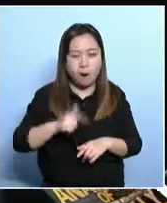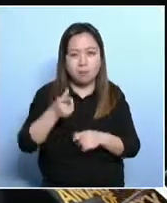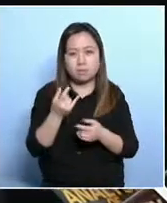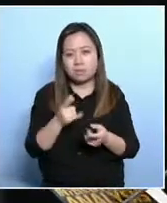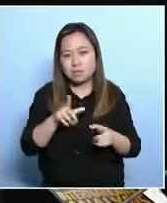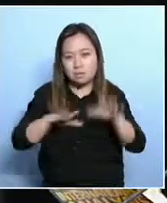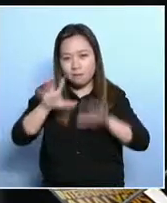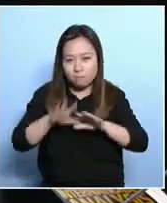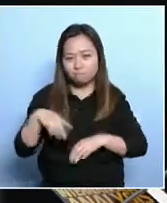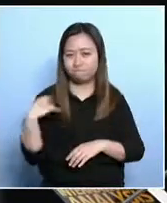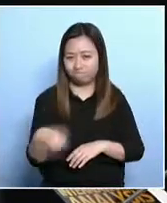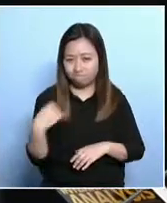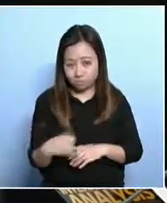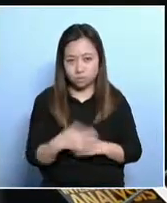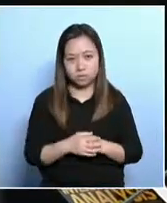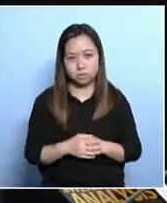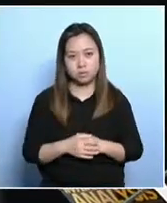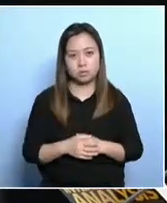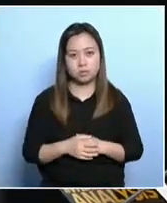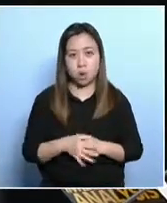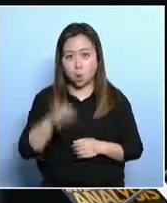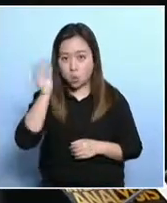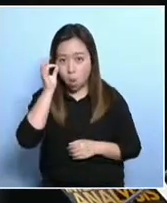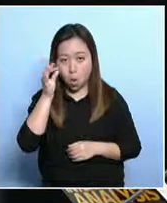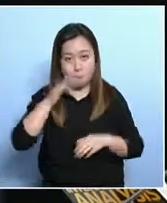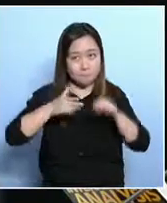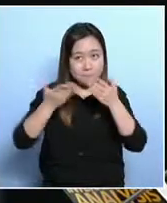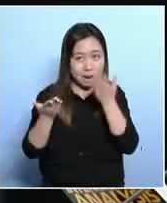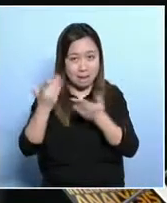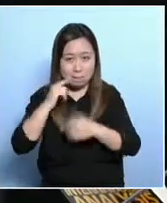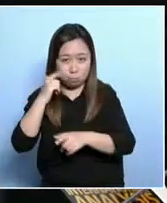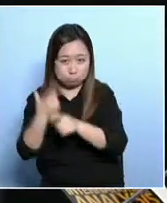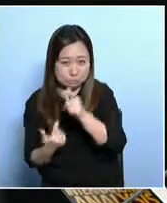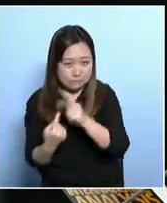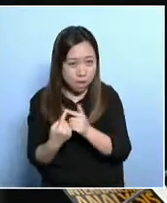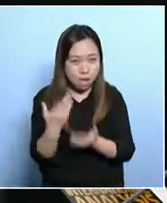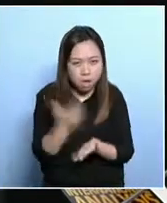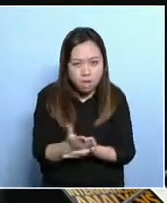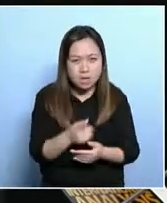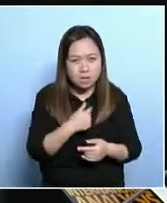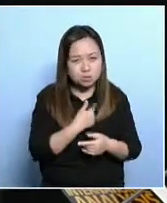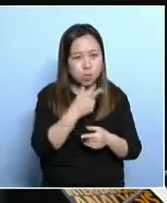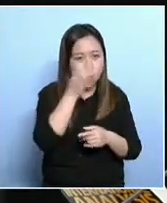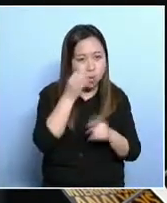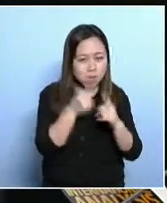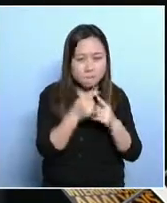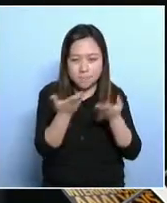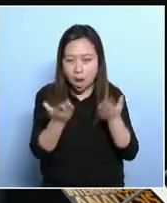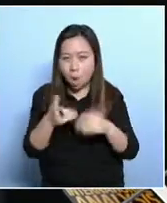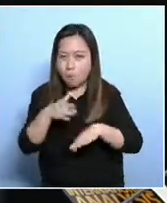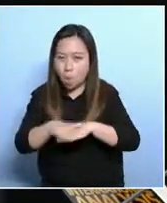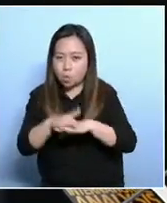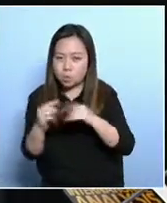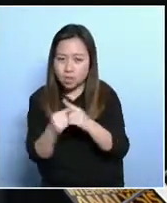as a result they cannot engage in daily life like the